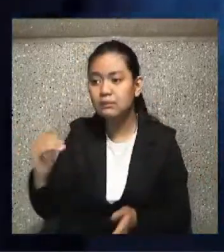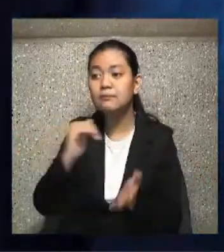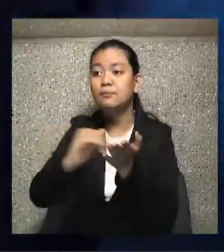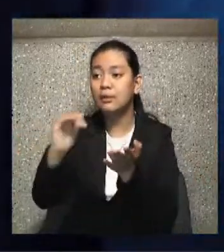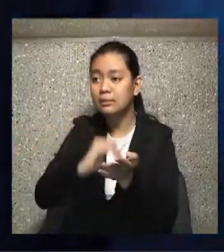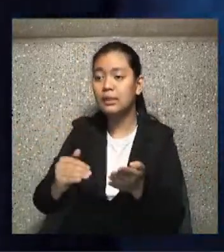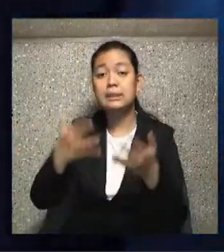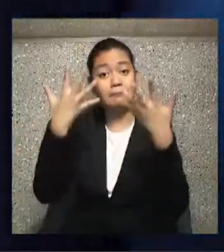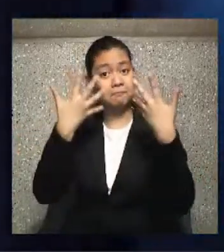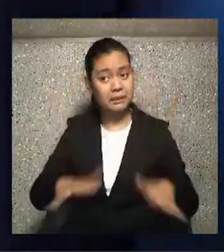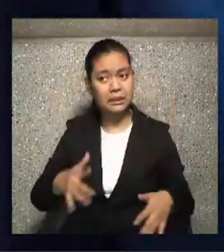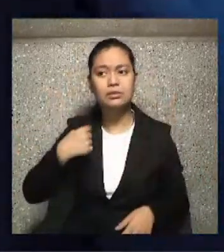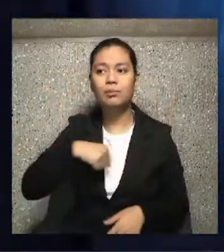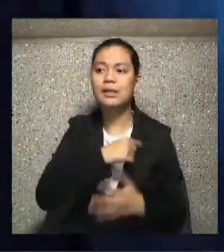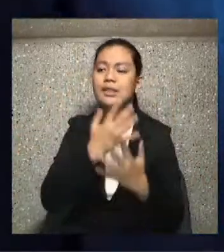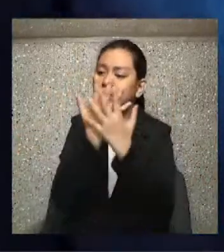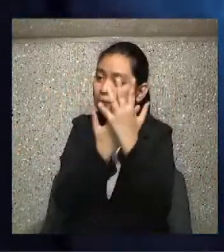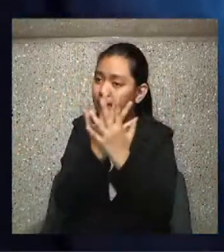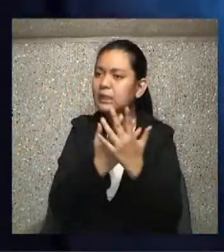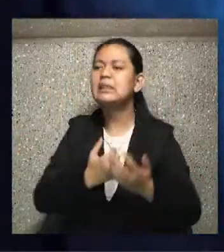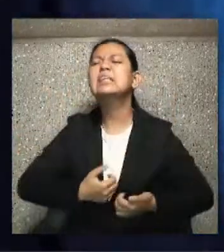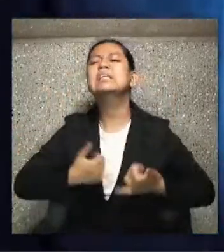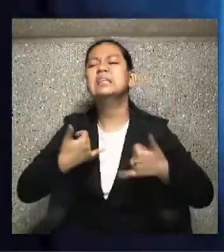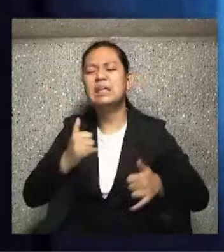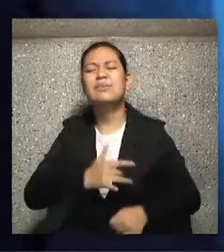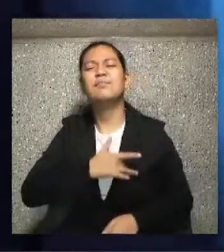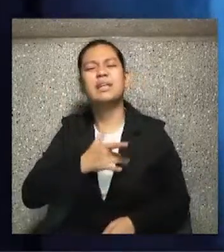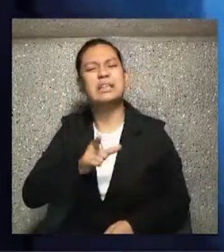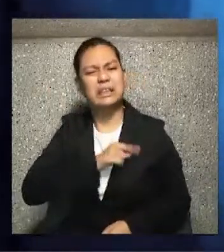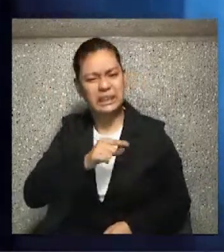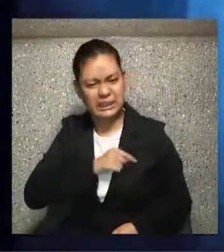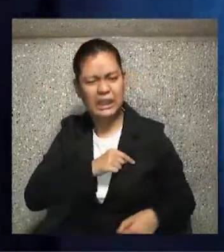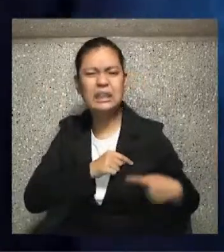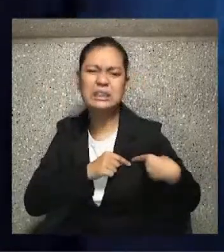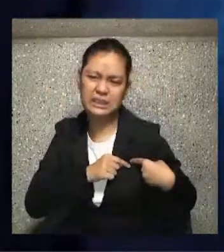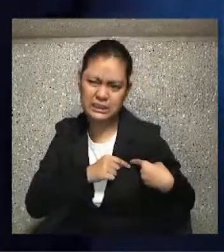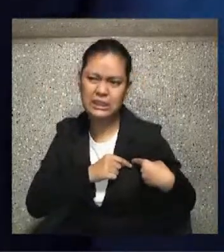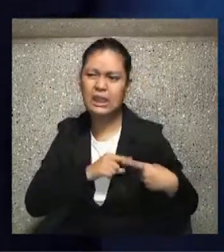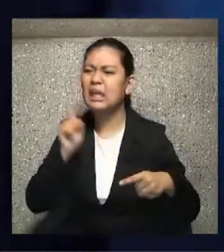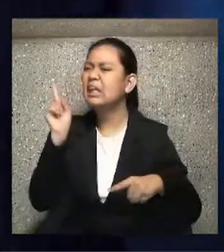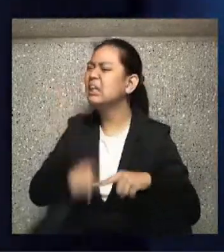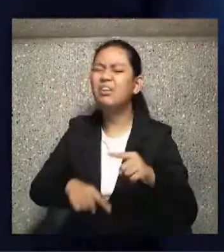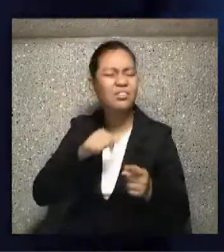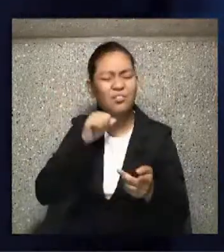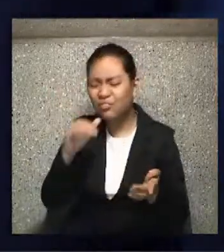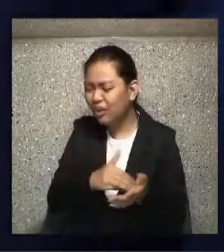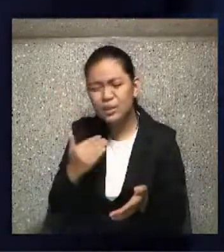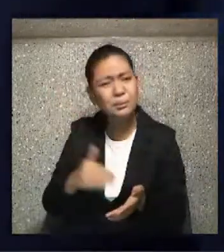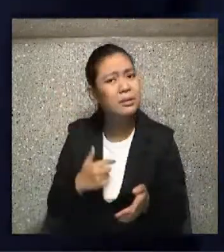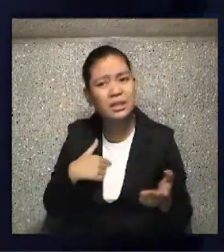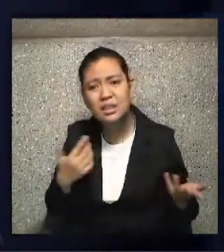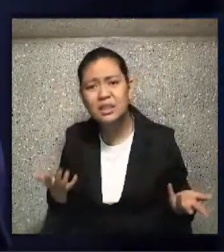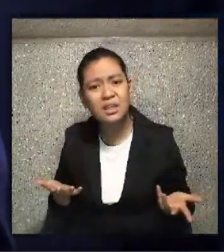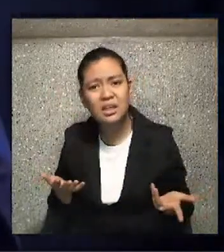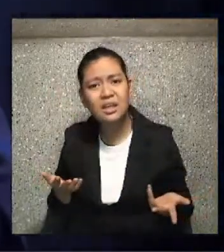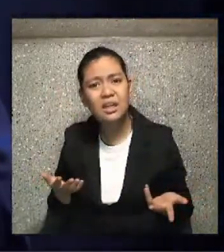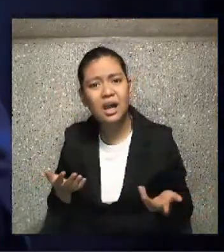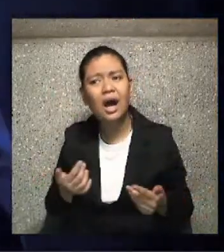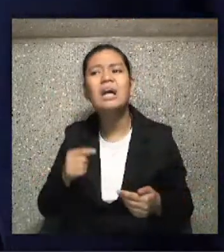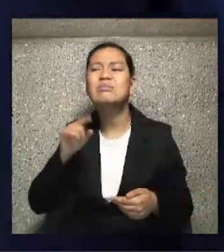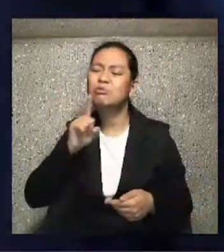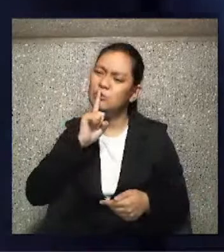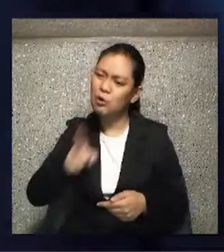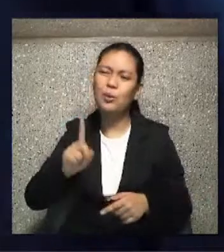feeling guilty. And they can't forgive themselves. That's one of the penances I give for people who have been away a long time.